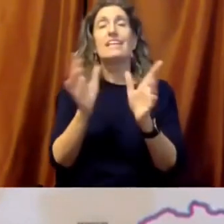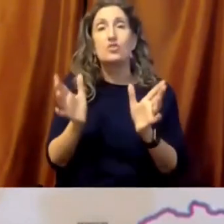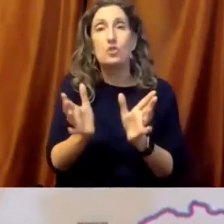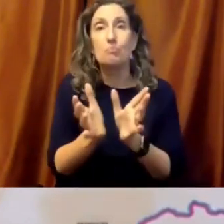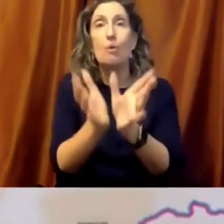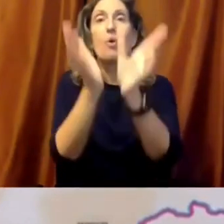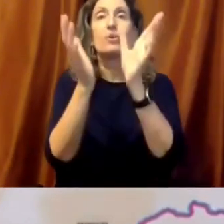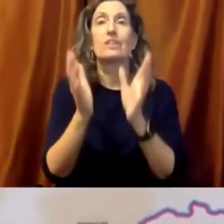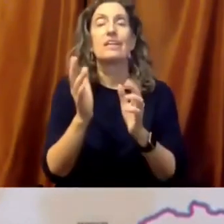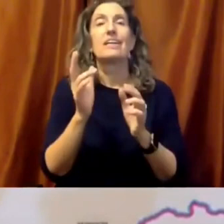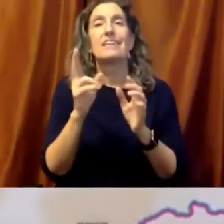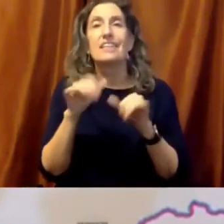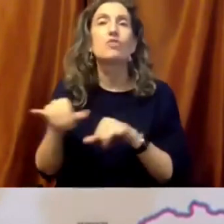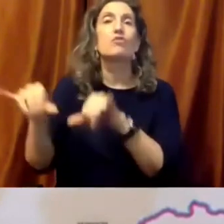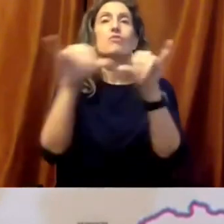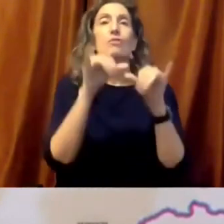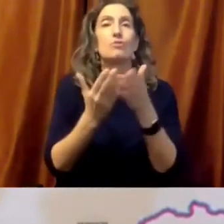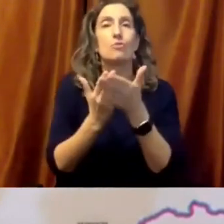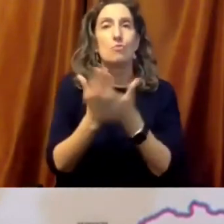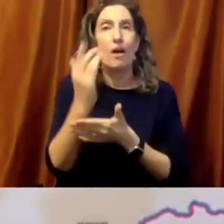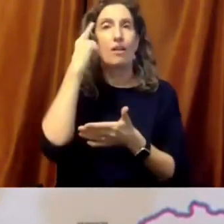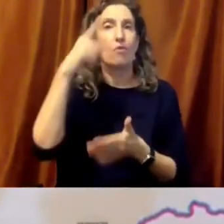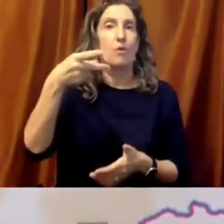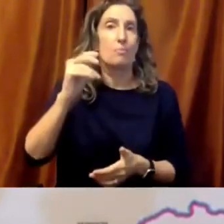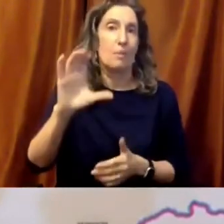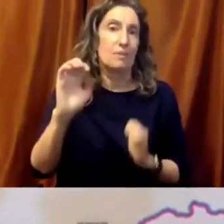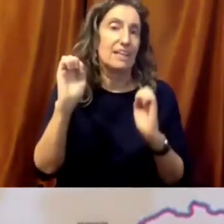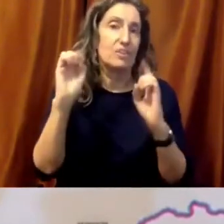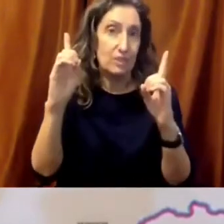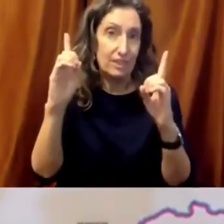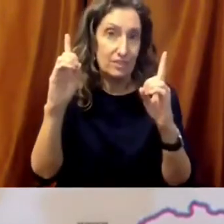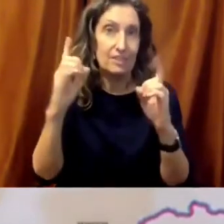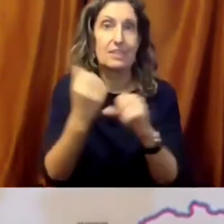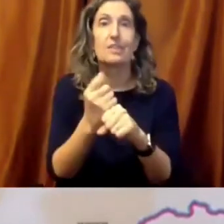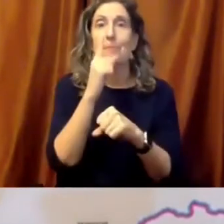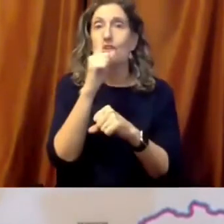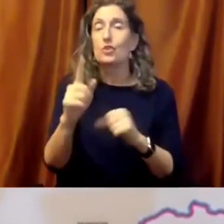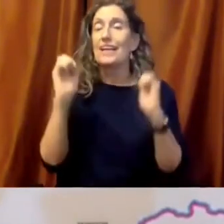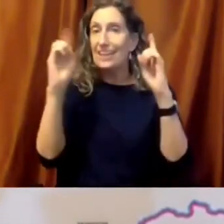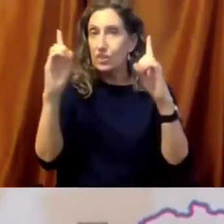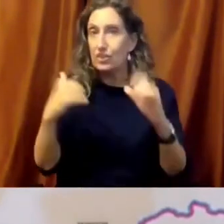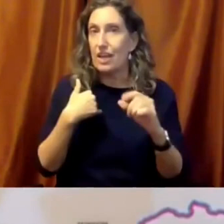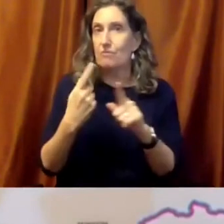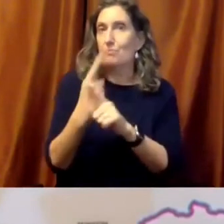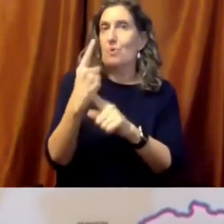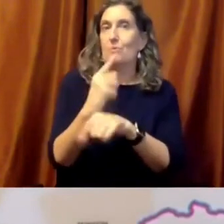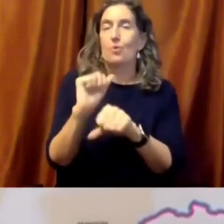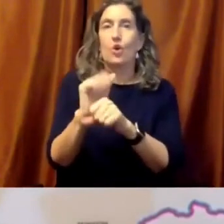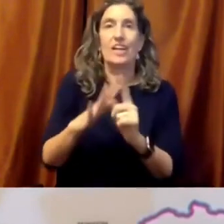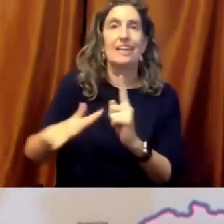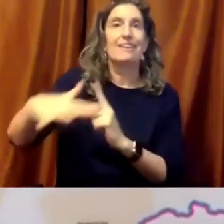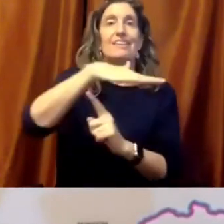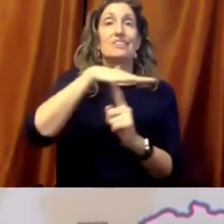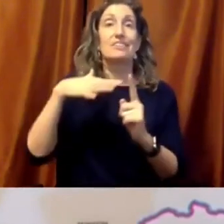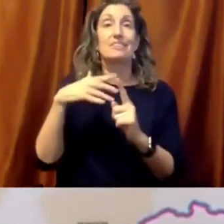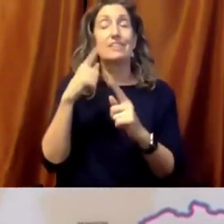conditions of educators, to be a leader in the fight for social justice and equity. And then came COVID.